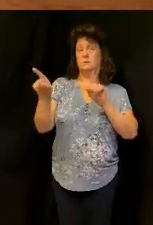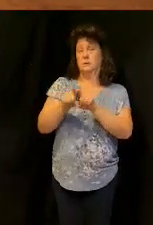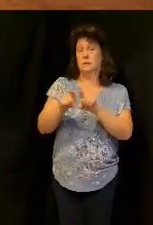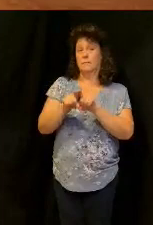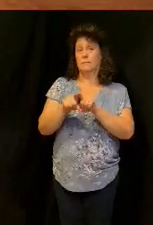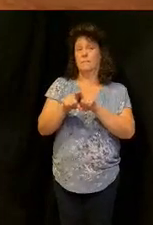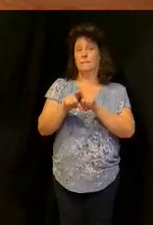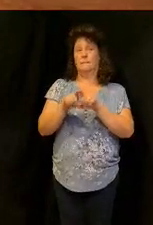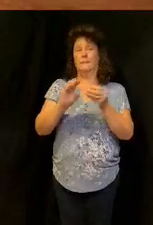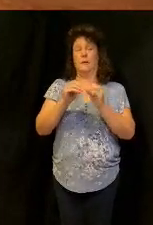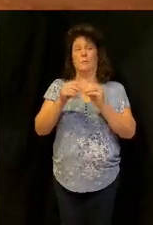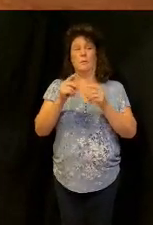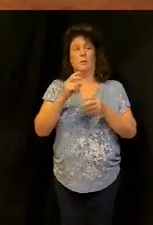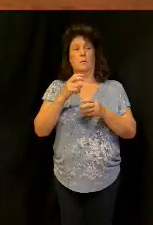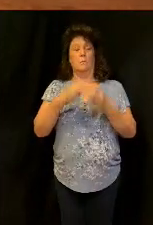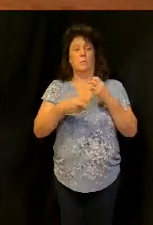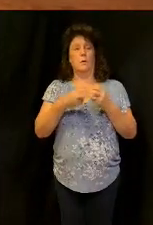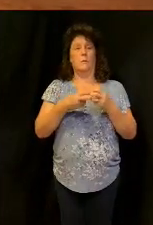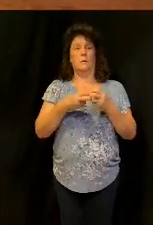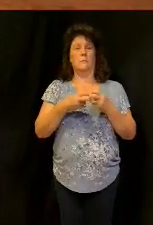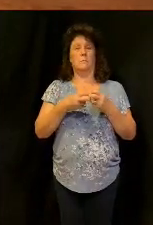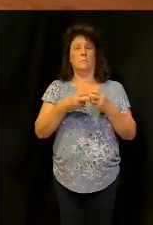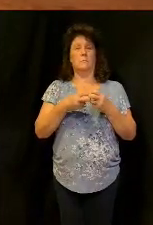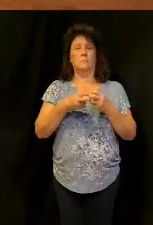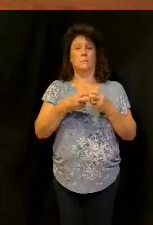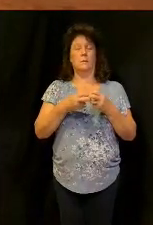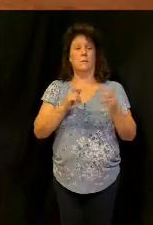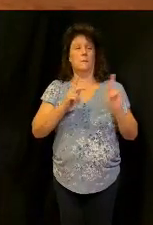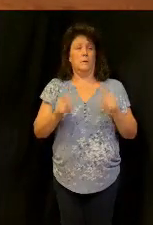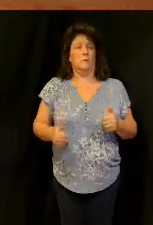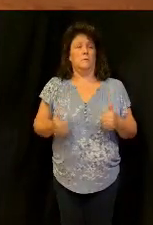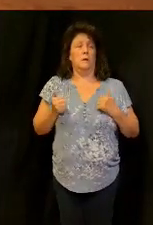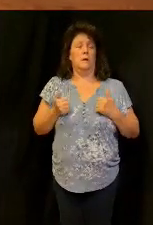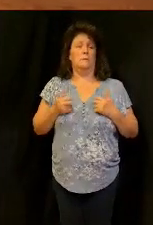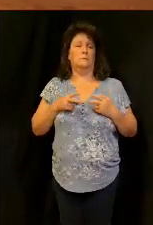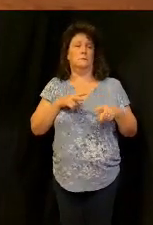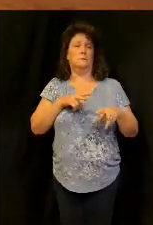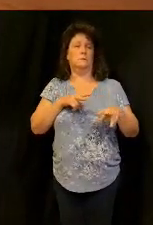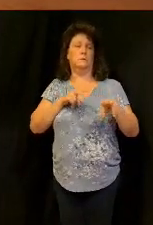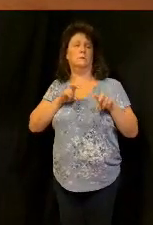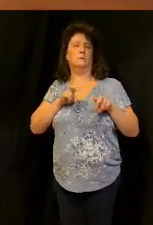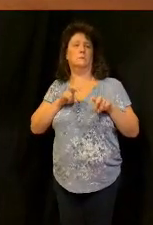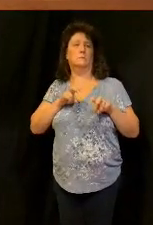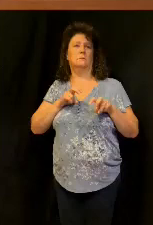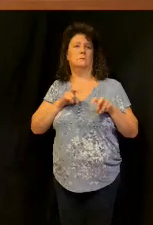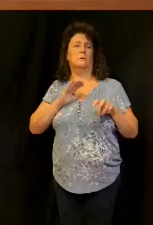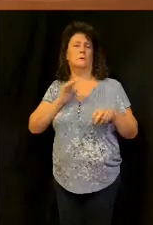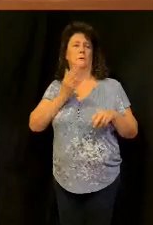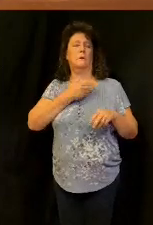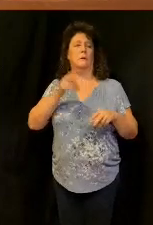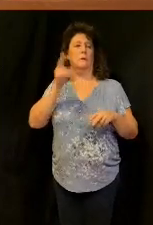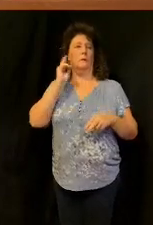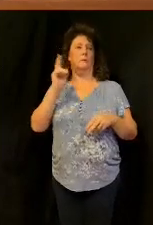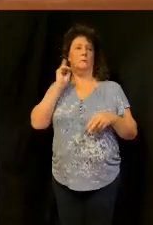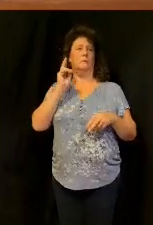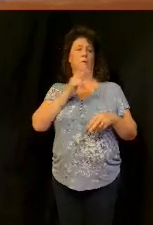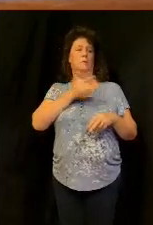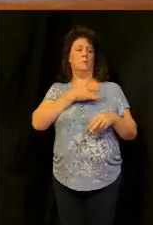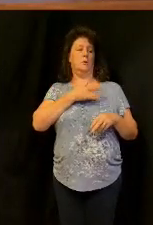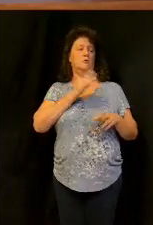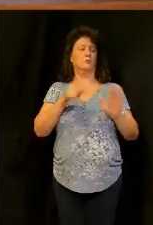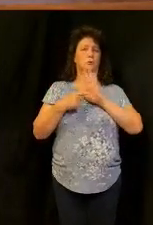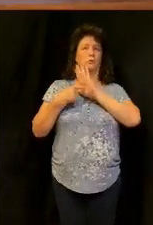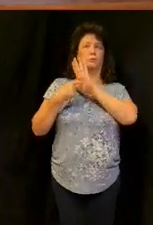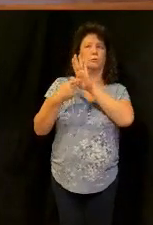the number one problem in people's lives today is selfishness so our history reveals our hearts to God